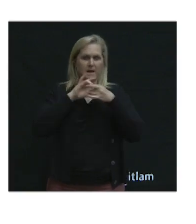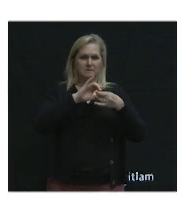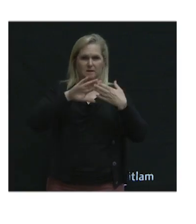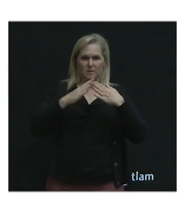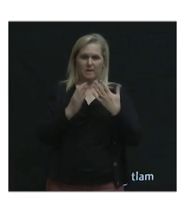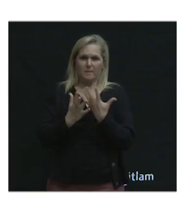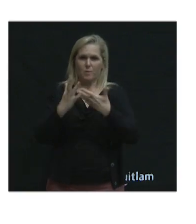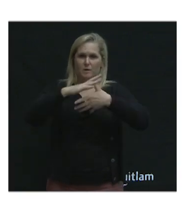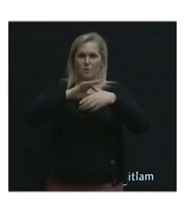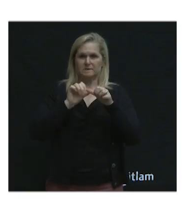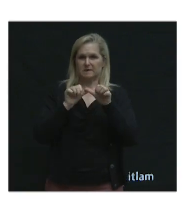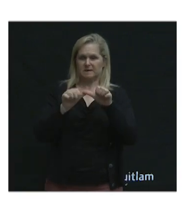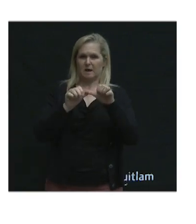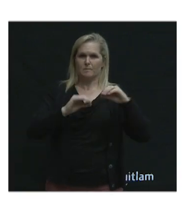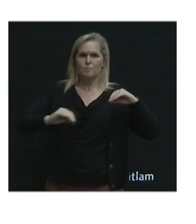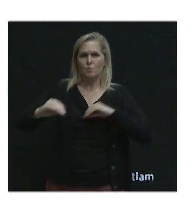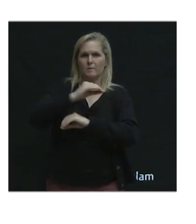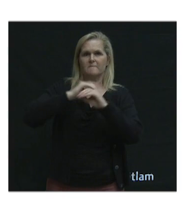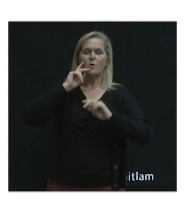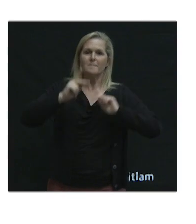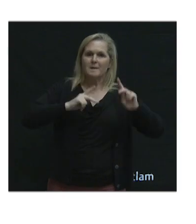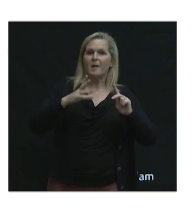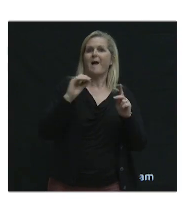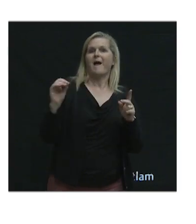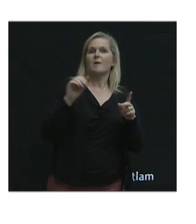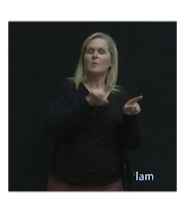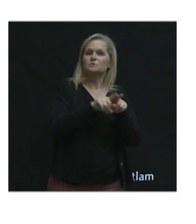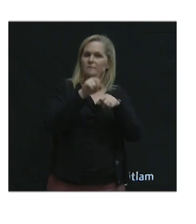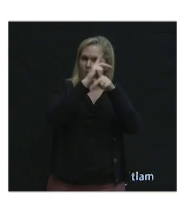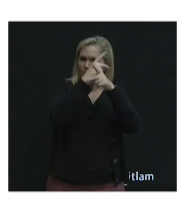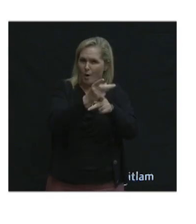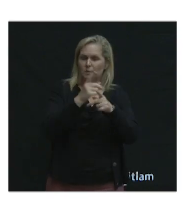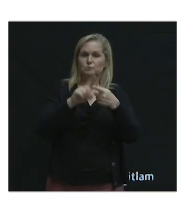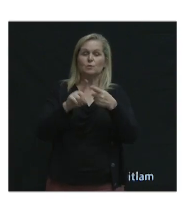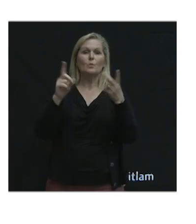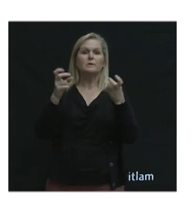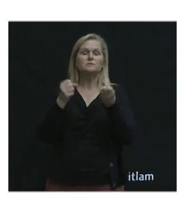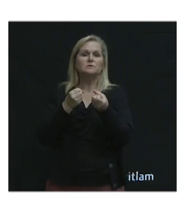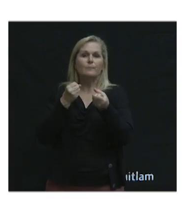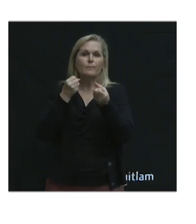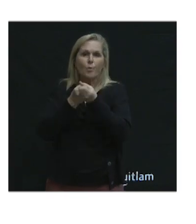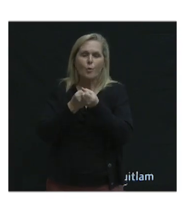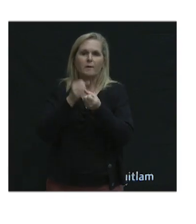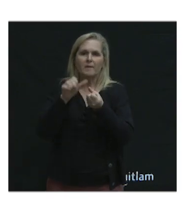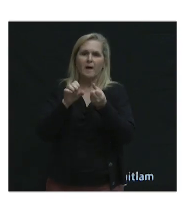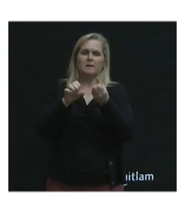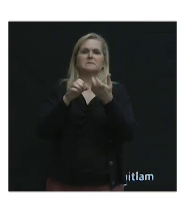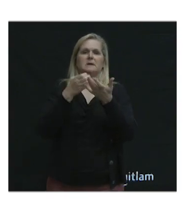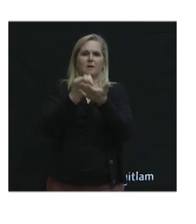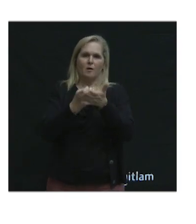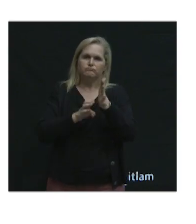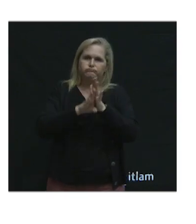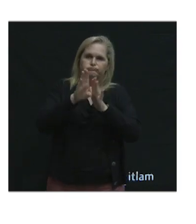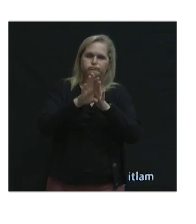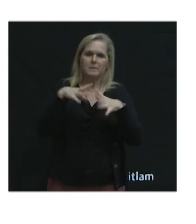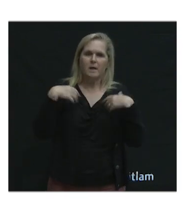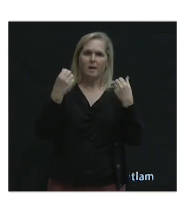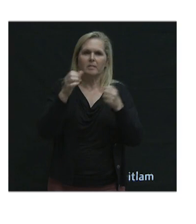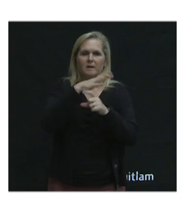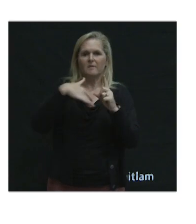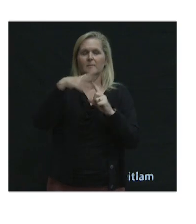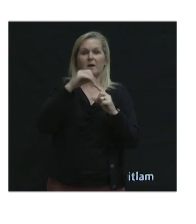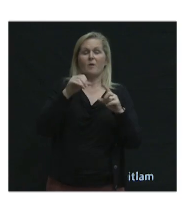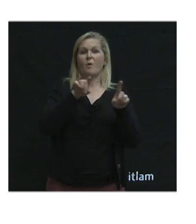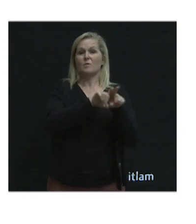prioritizes the sustainable movement of people and goods to support a thriving economy, healthy environment, and equitable